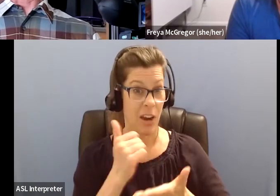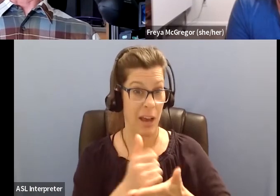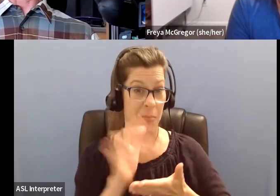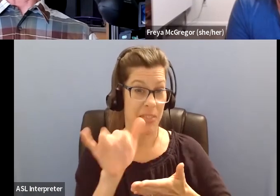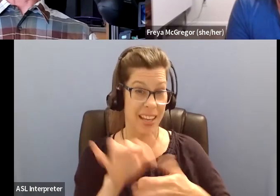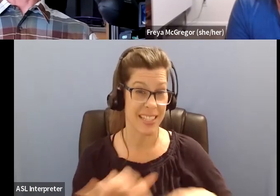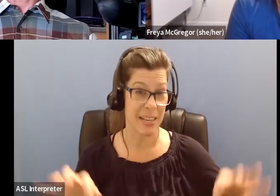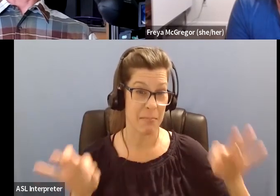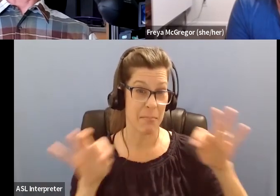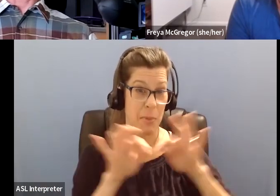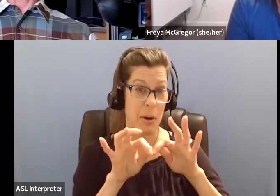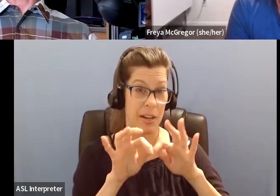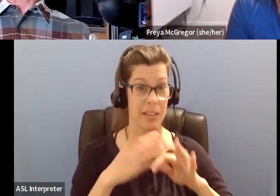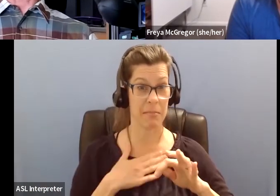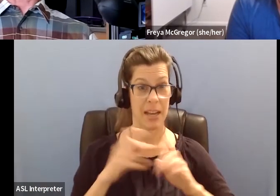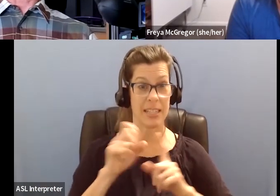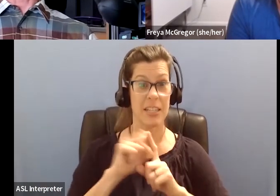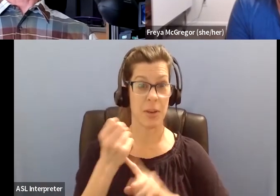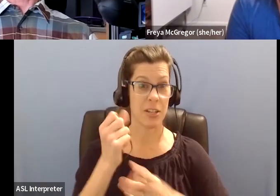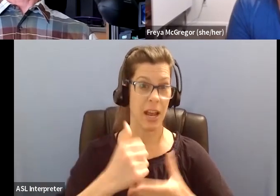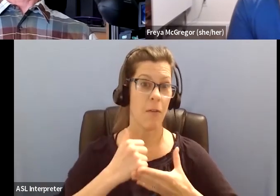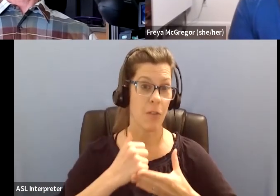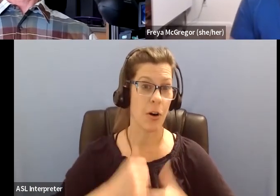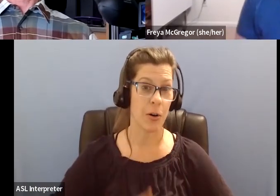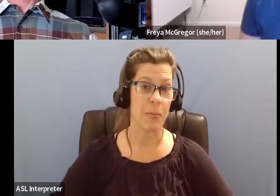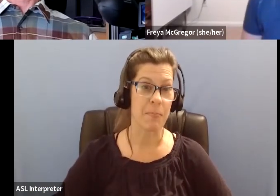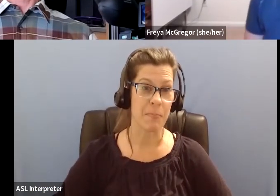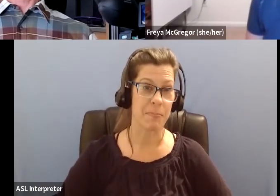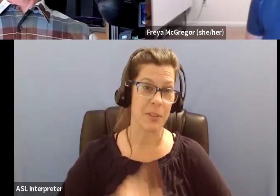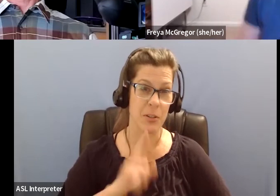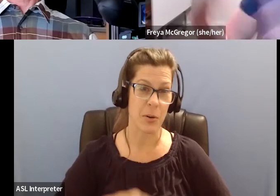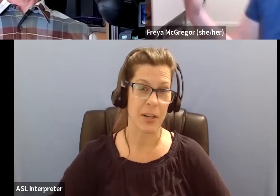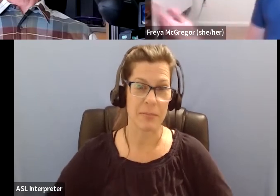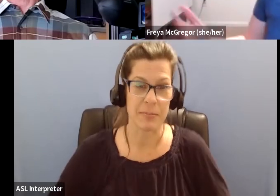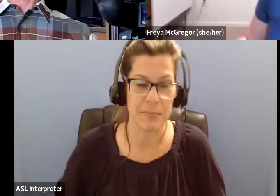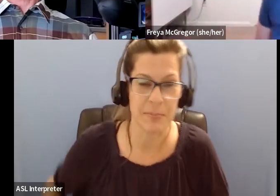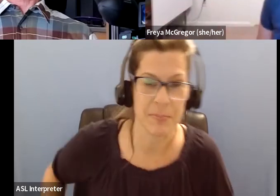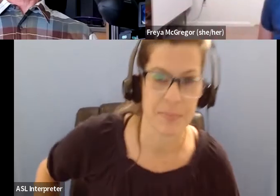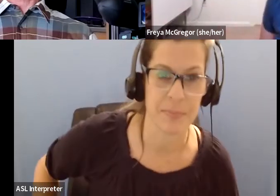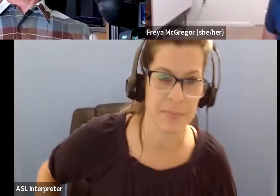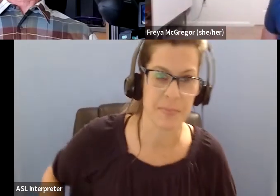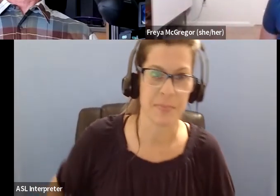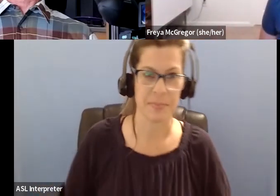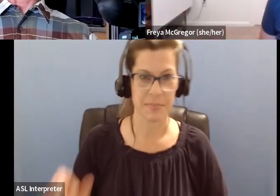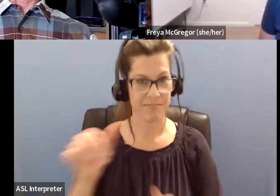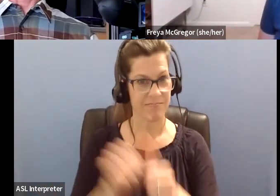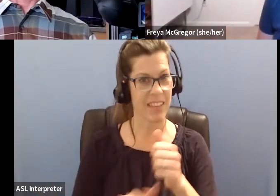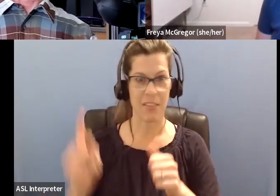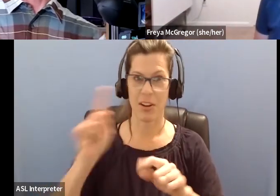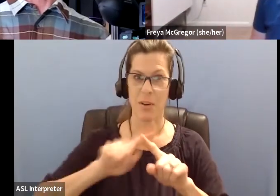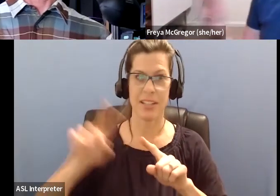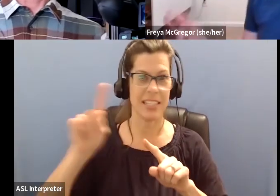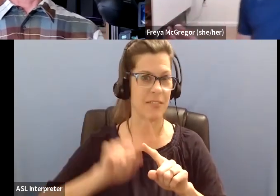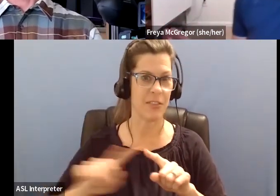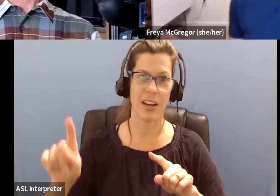It has in my situation. It's been helpful. Sure. Sure. Sure. And everyone will be in different stages of their own journey too,